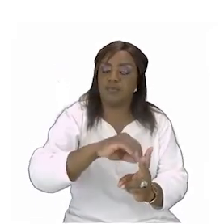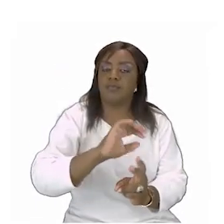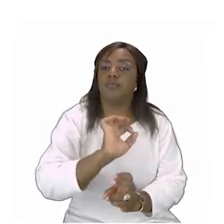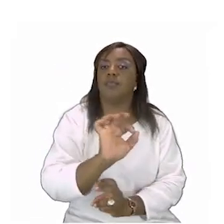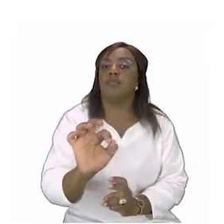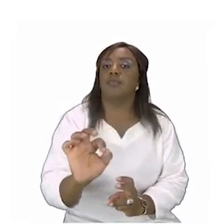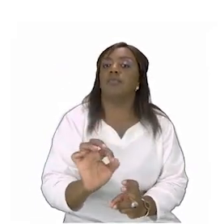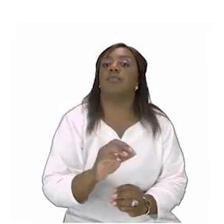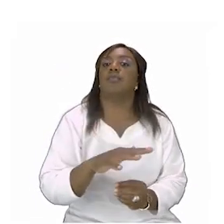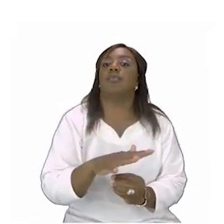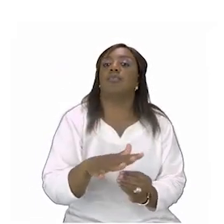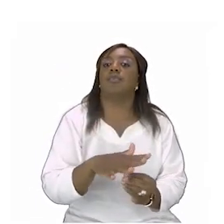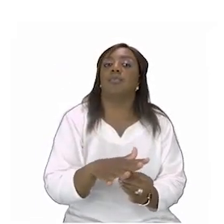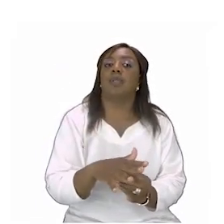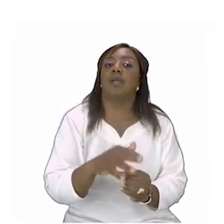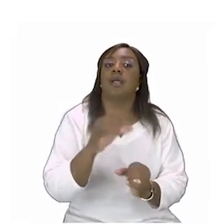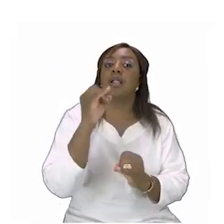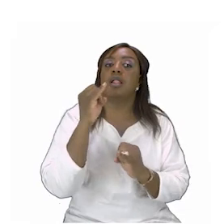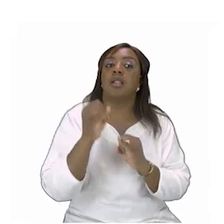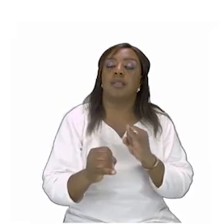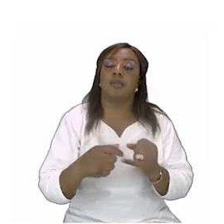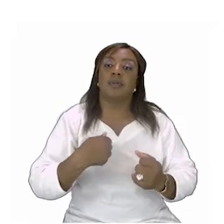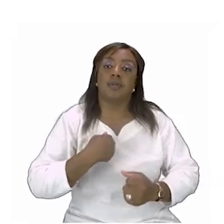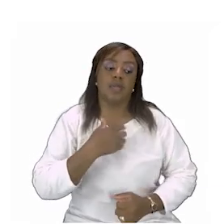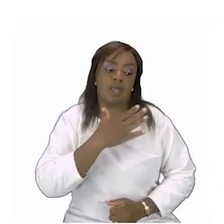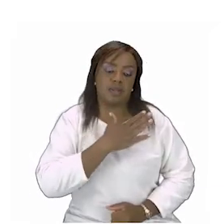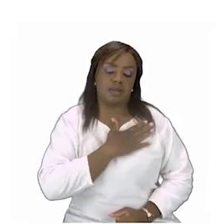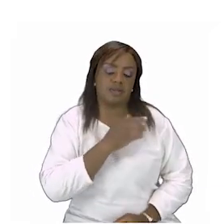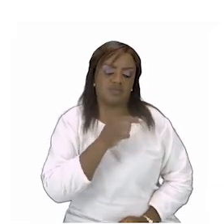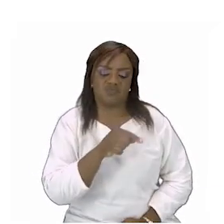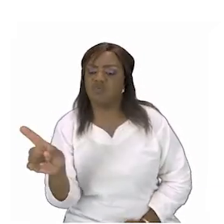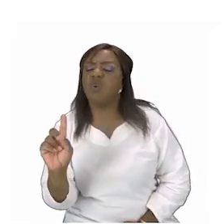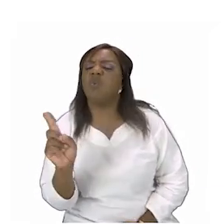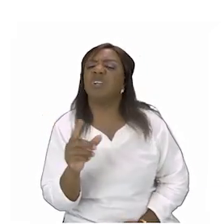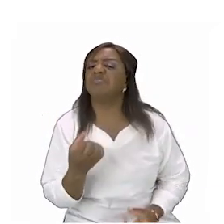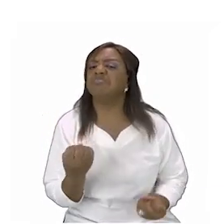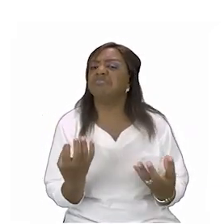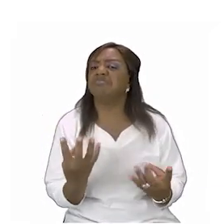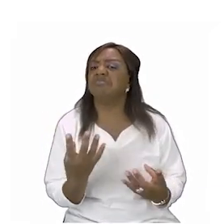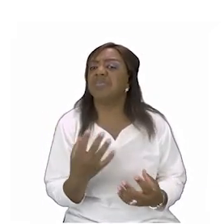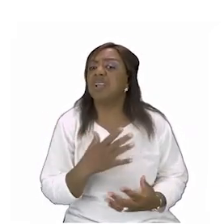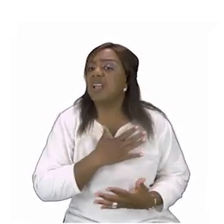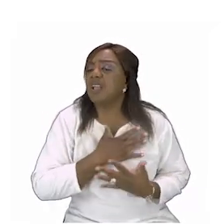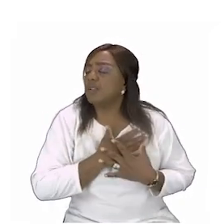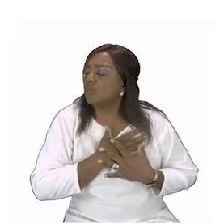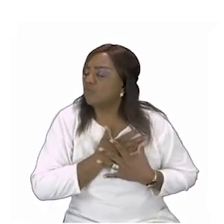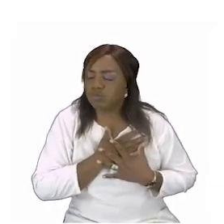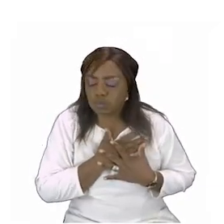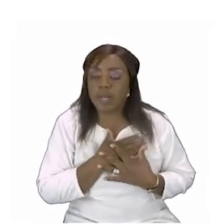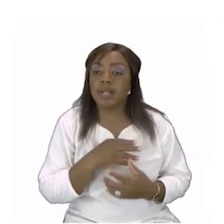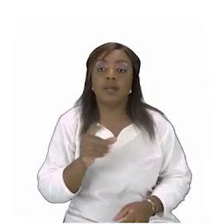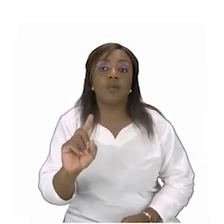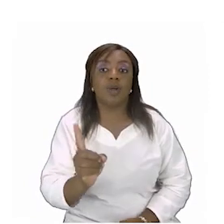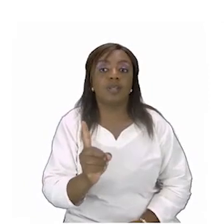lastly it says i like dash very much now this one you can put whatever you